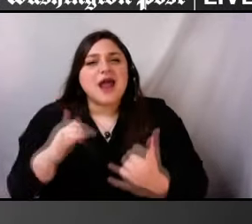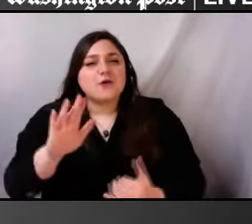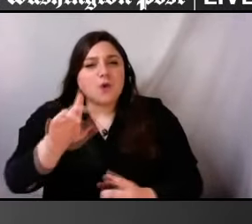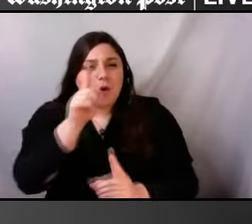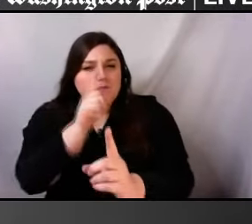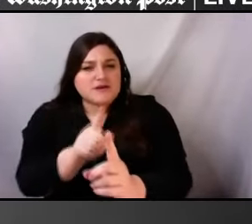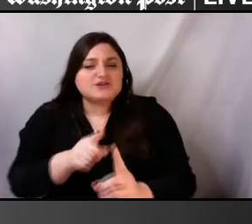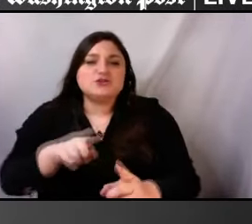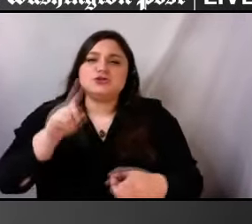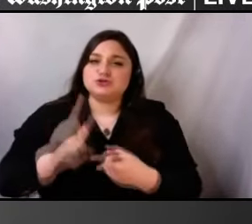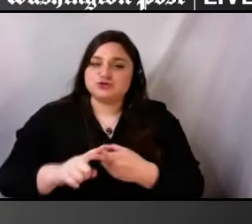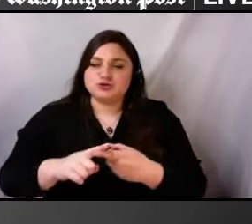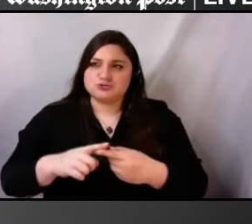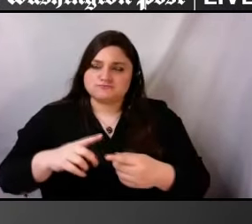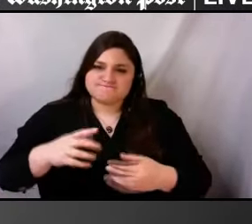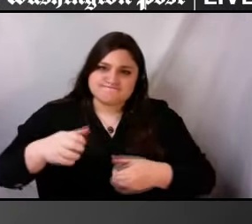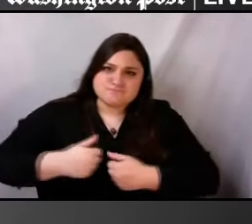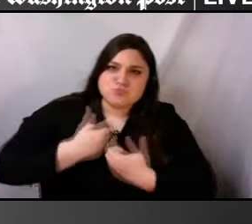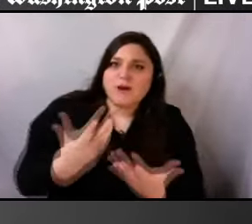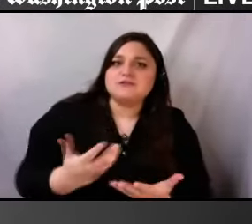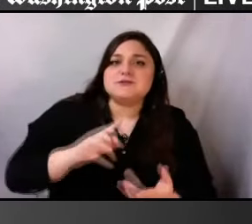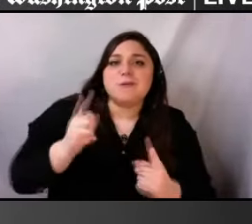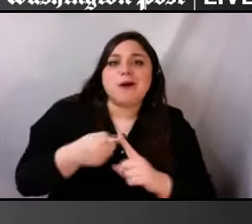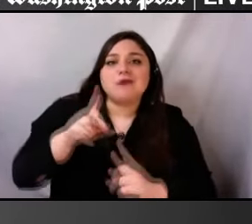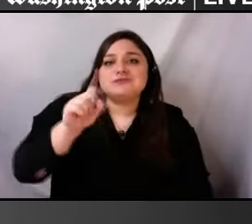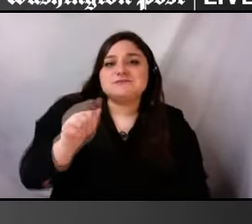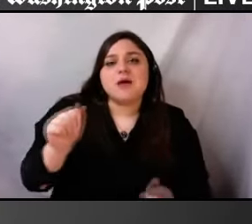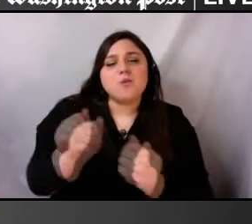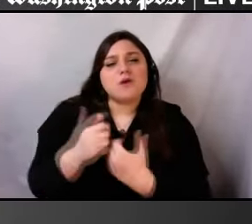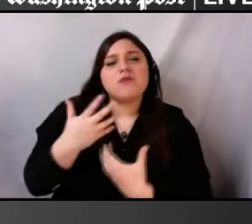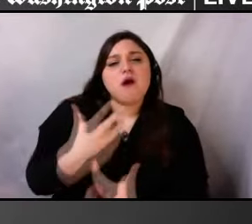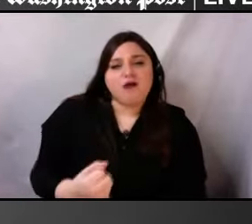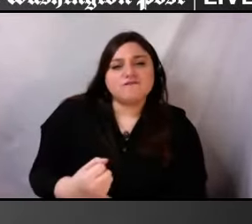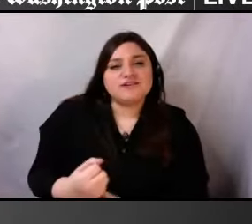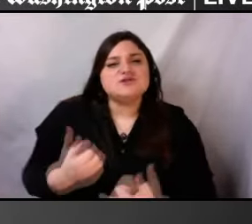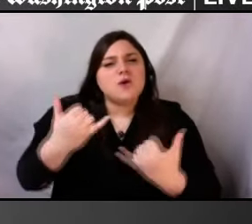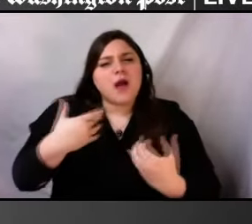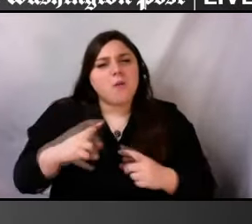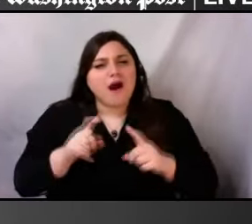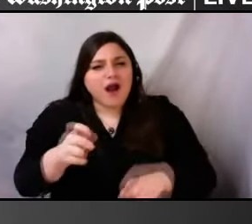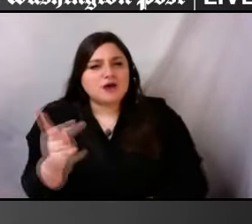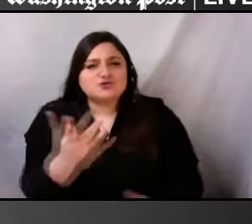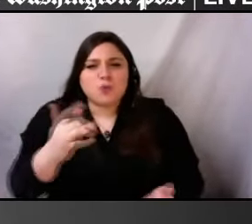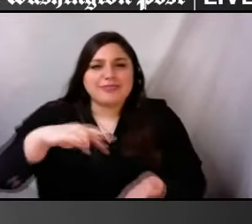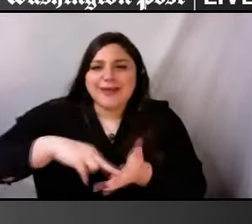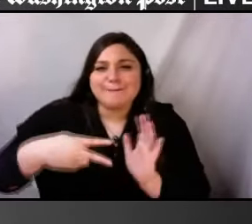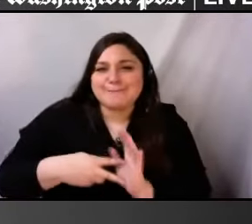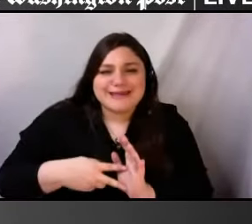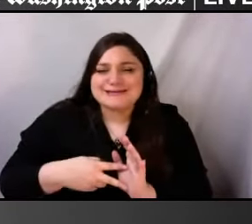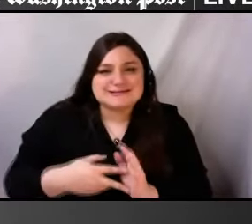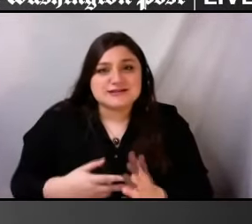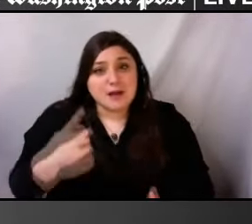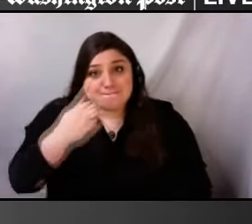confidence. I'd love to hear from both of you what that means and the impact of it. And maybe, Andrea, you could start.